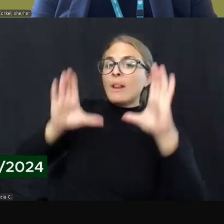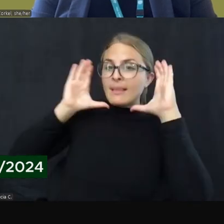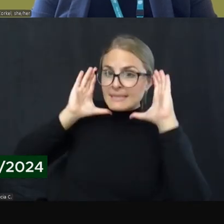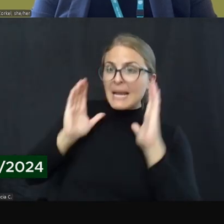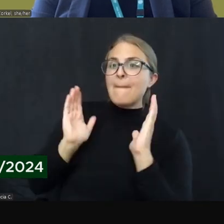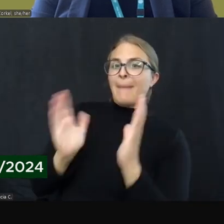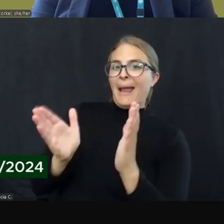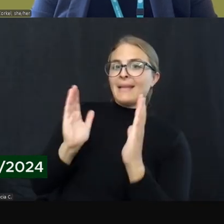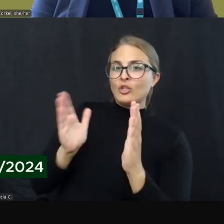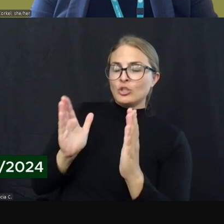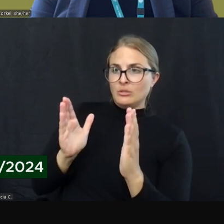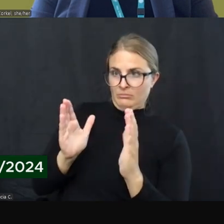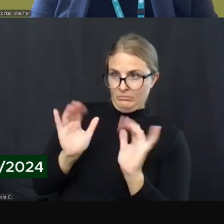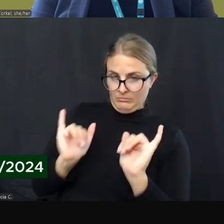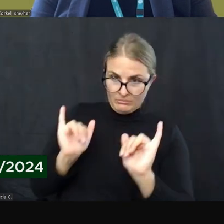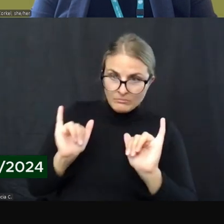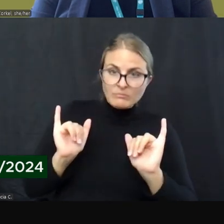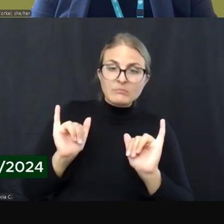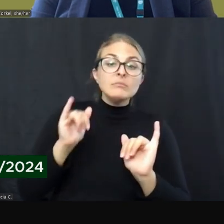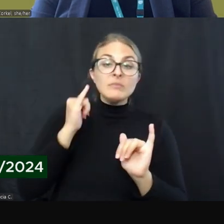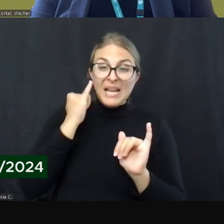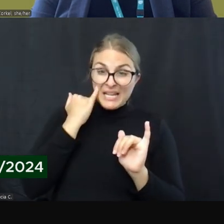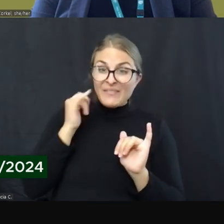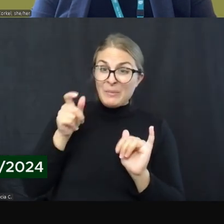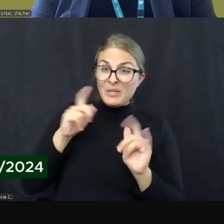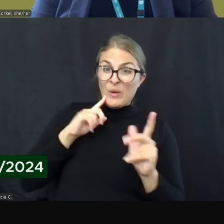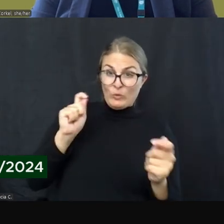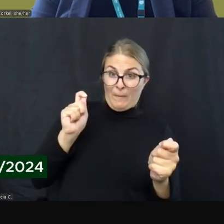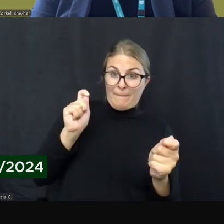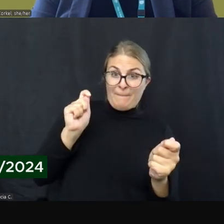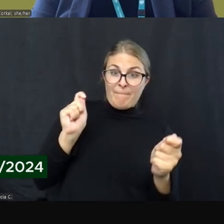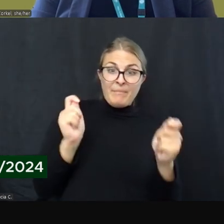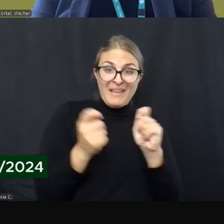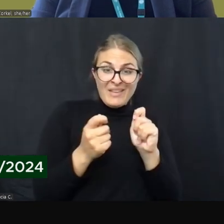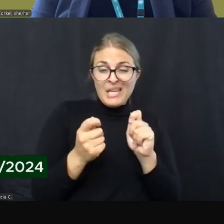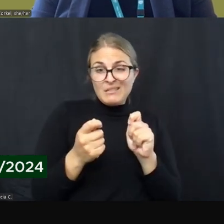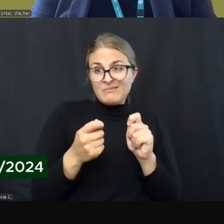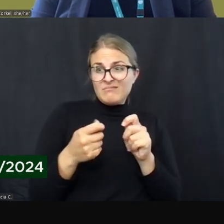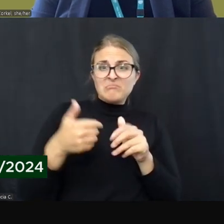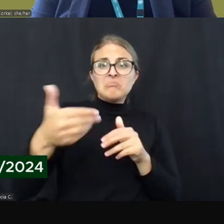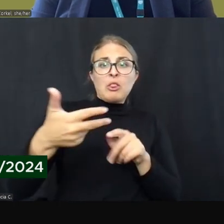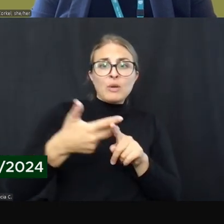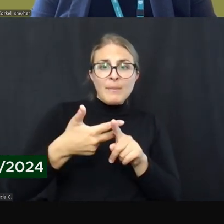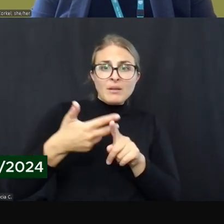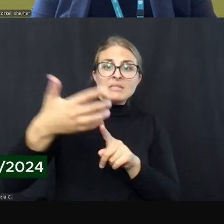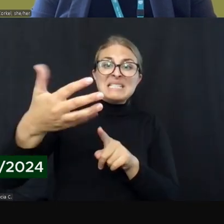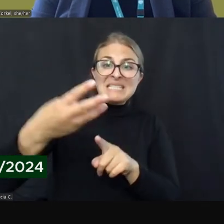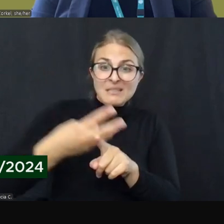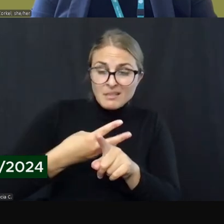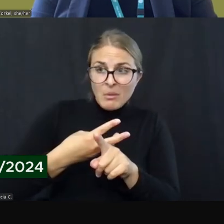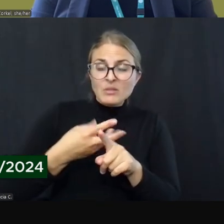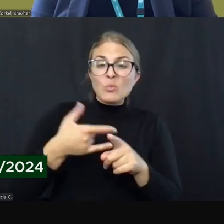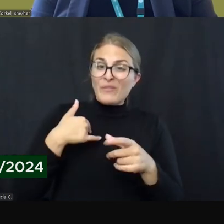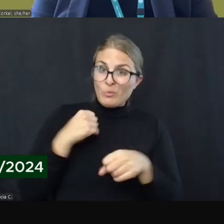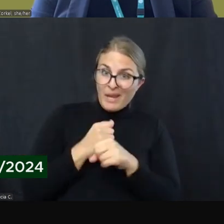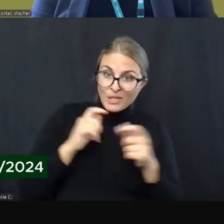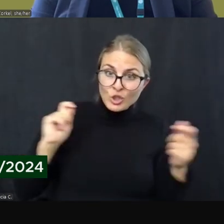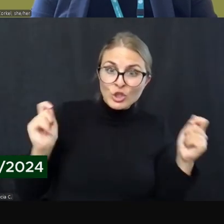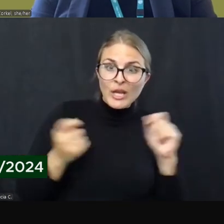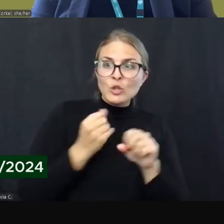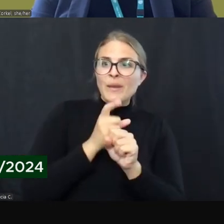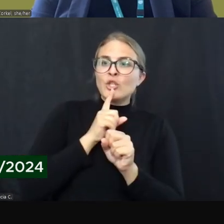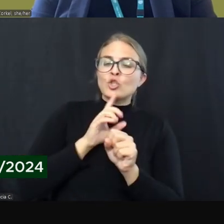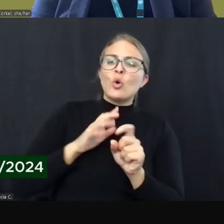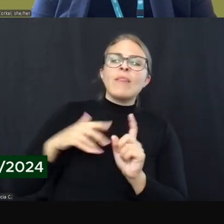And if that means that we have to pivot in three months or six months to make an operational change that will make the